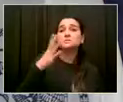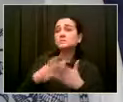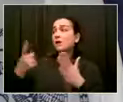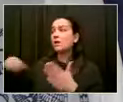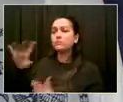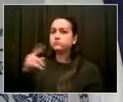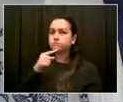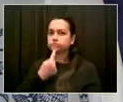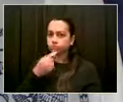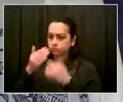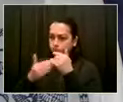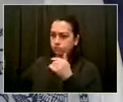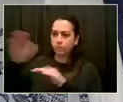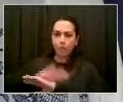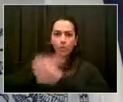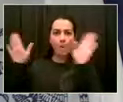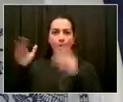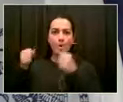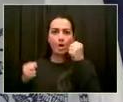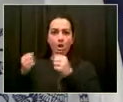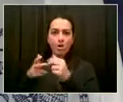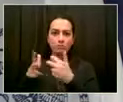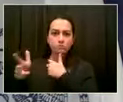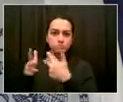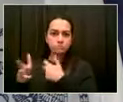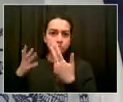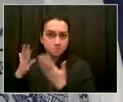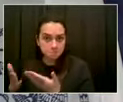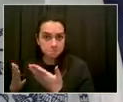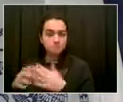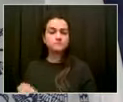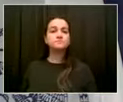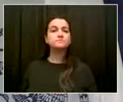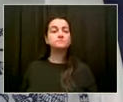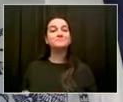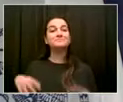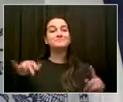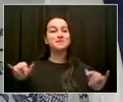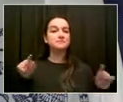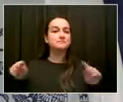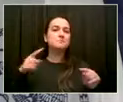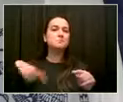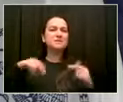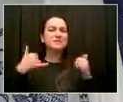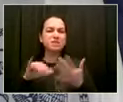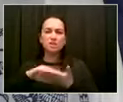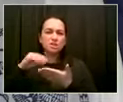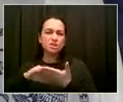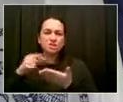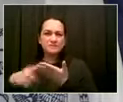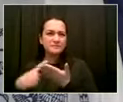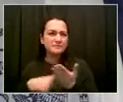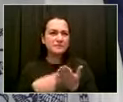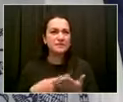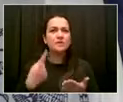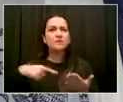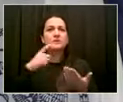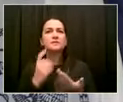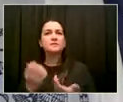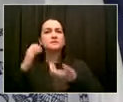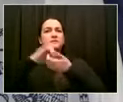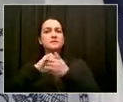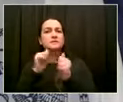raised it. And we'll look at it, I'll talk to DOT about it, and we'll come back and let you know what we're thinking. Go ahead, Gersh.